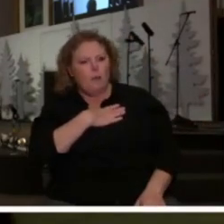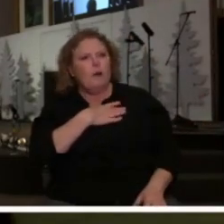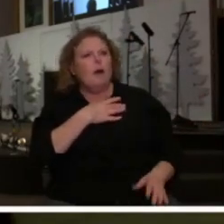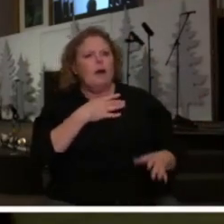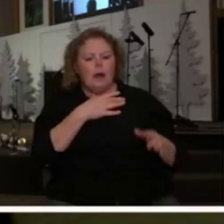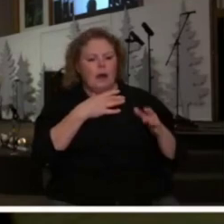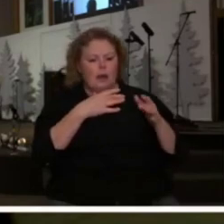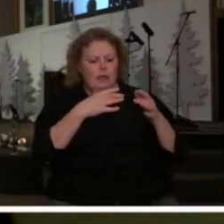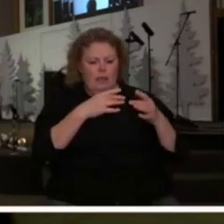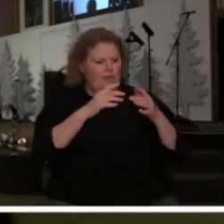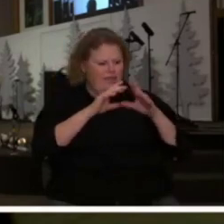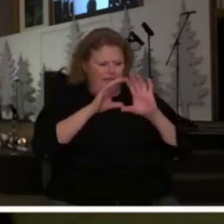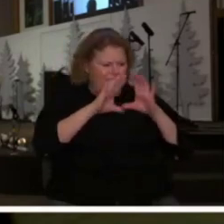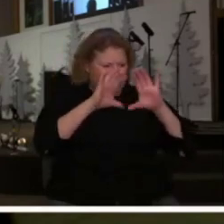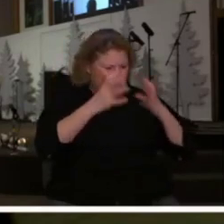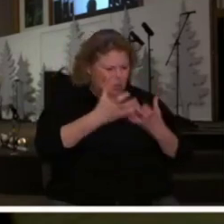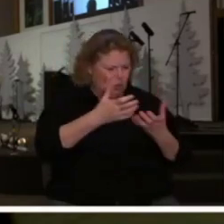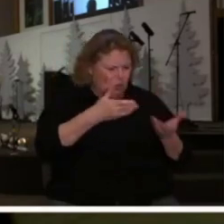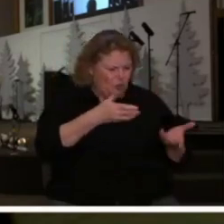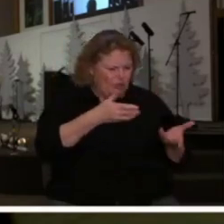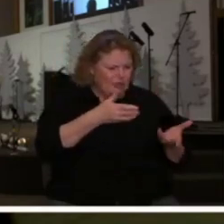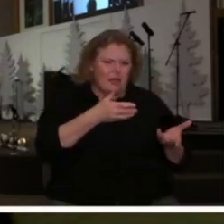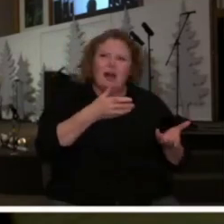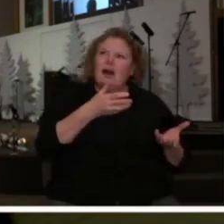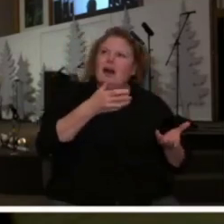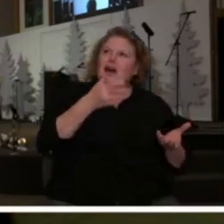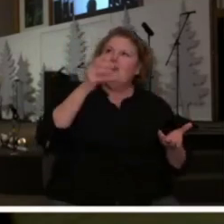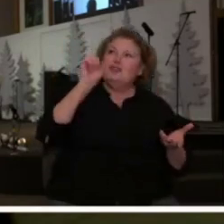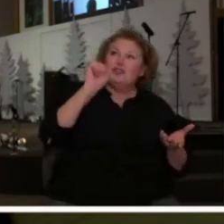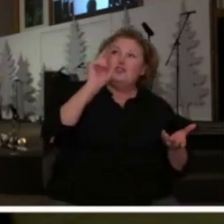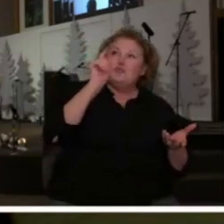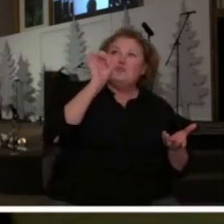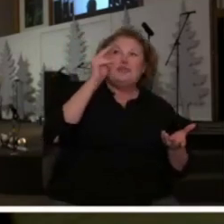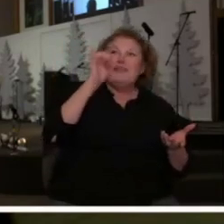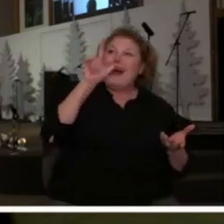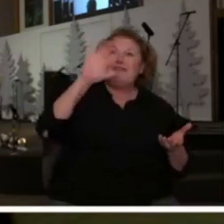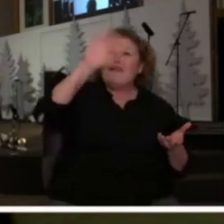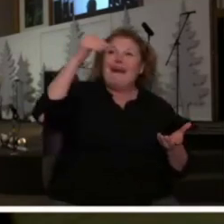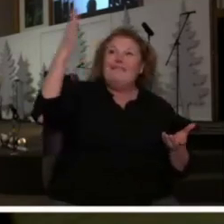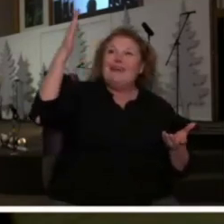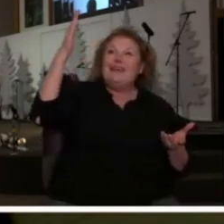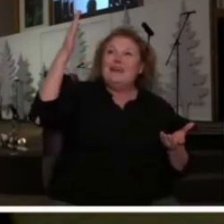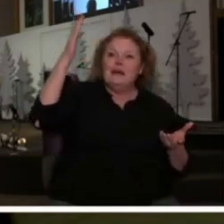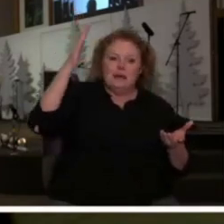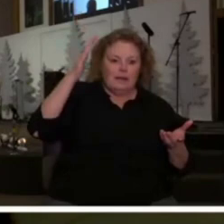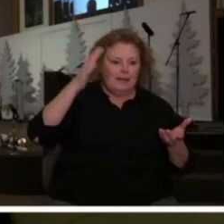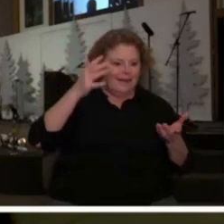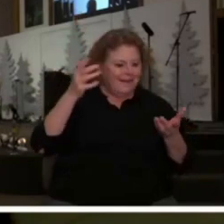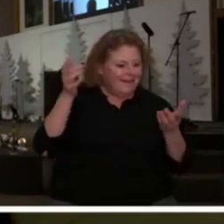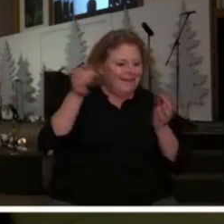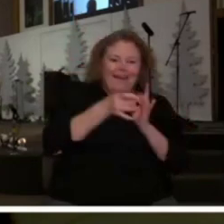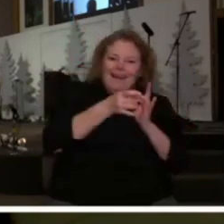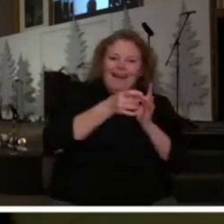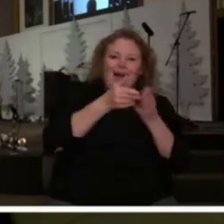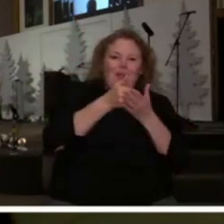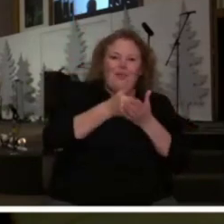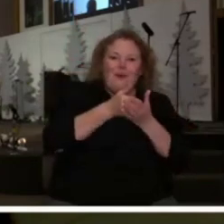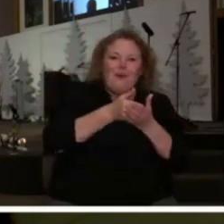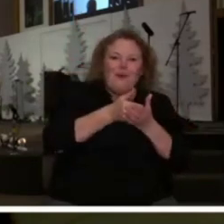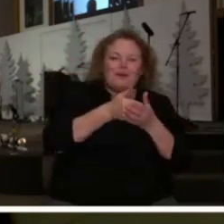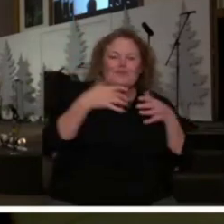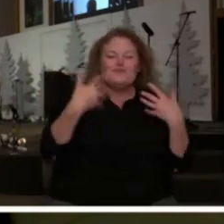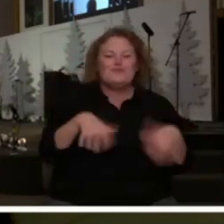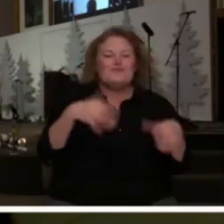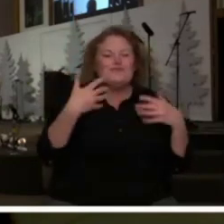is to the natural just how thin the barrier is between that which is eternal and that which is natural